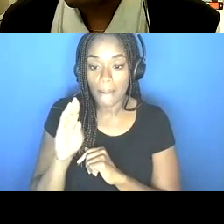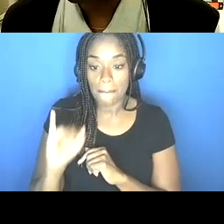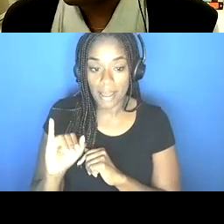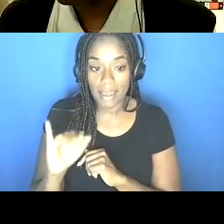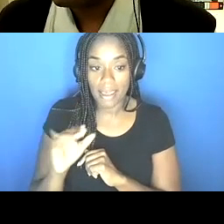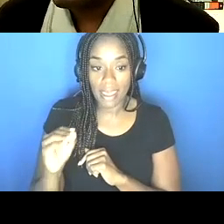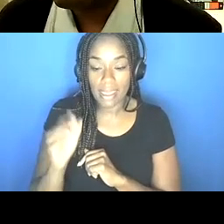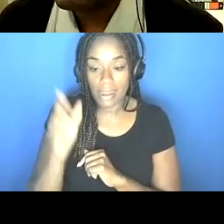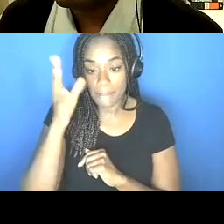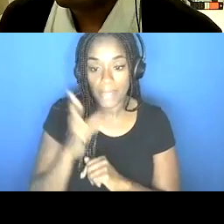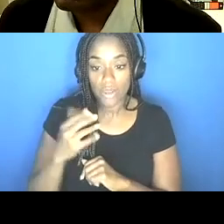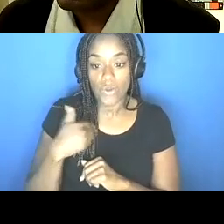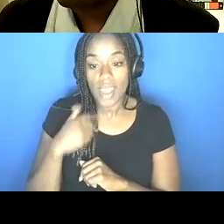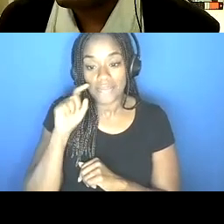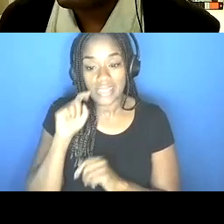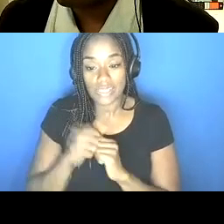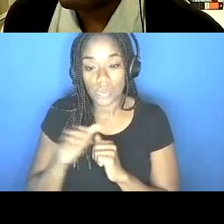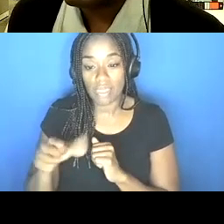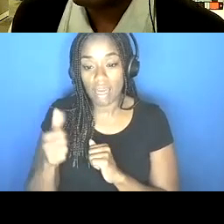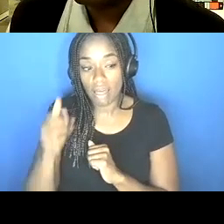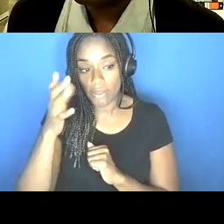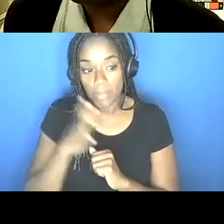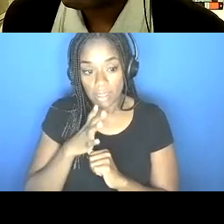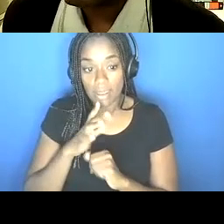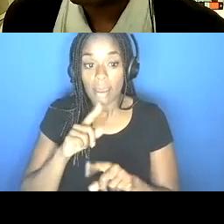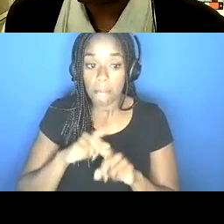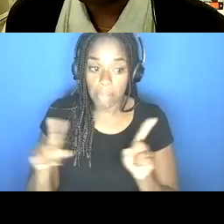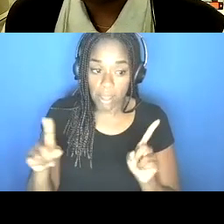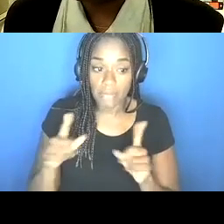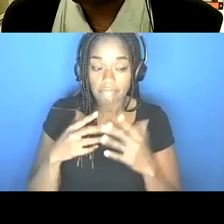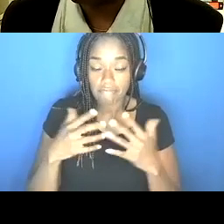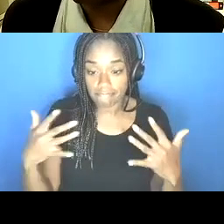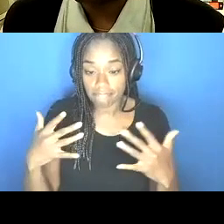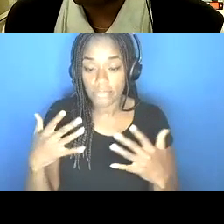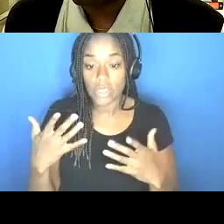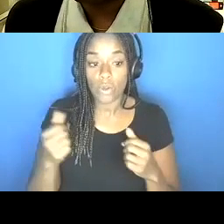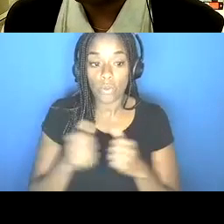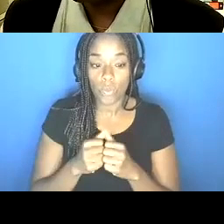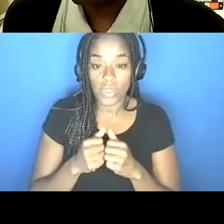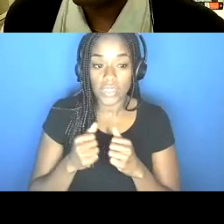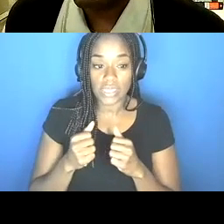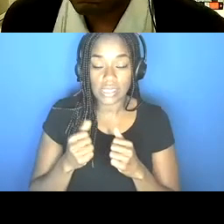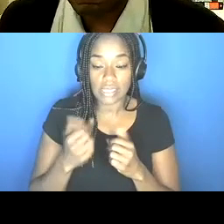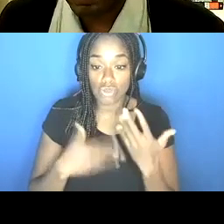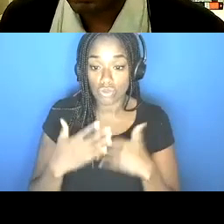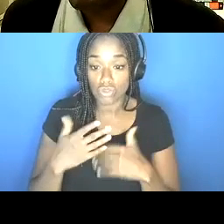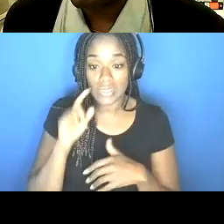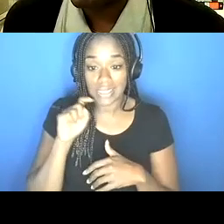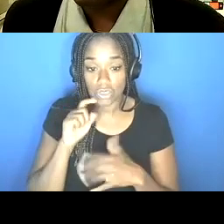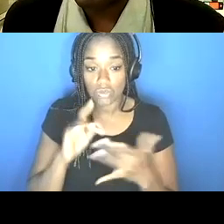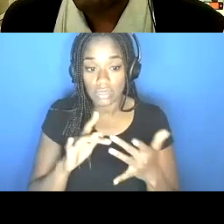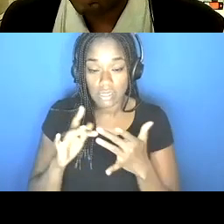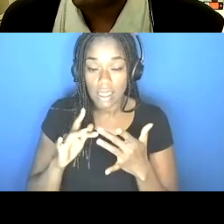who have sex with men. Um, but we also know about the diversity and richness of the, these social and sexual networks and the, you know, folks of trans